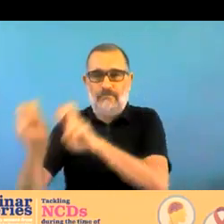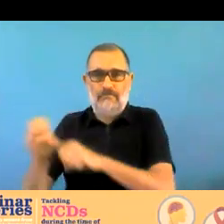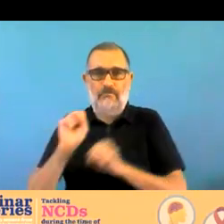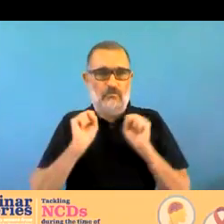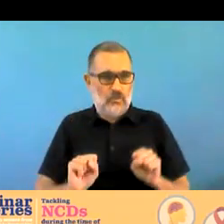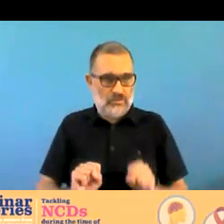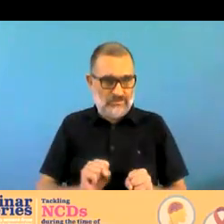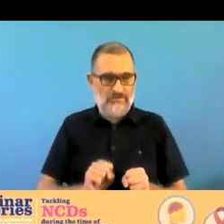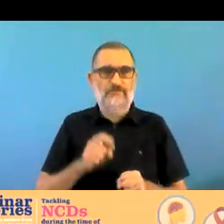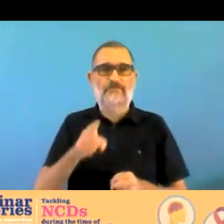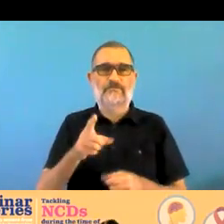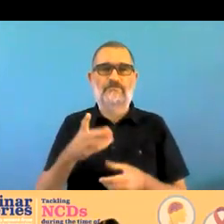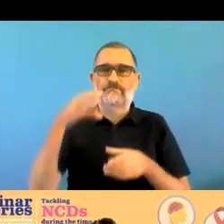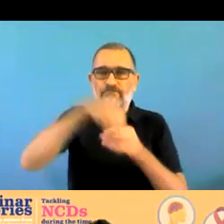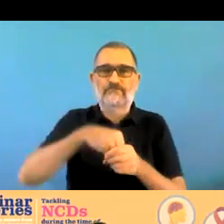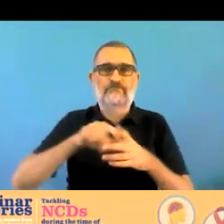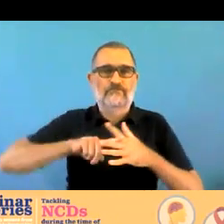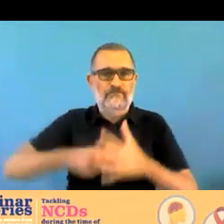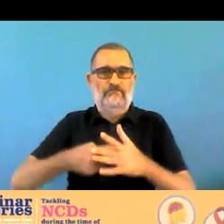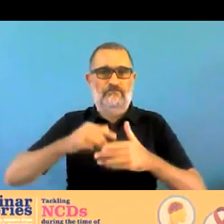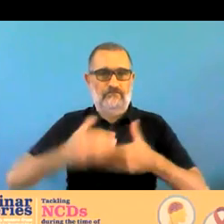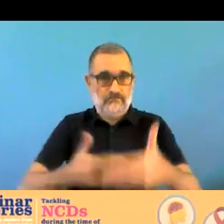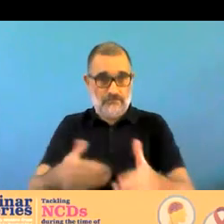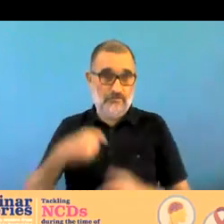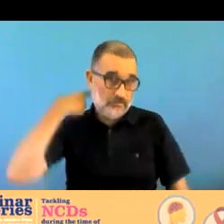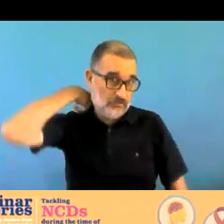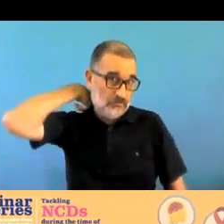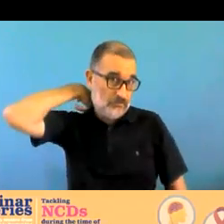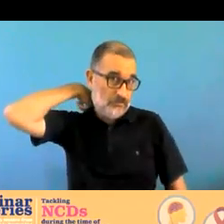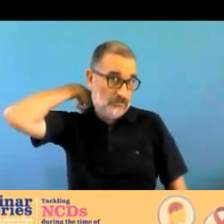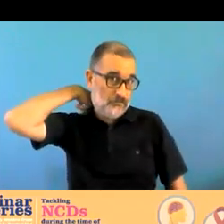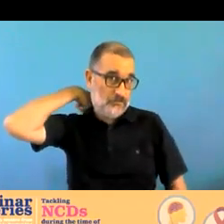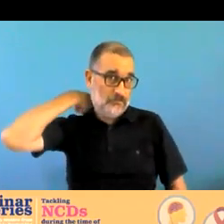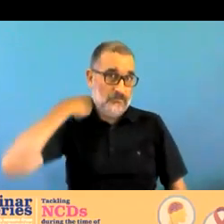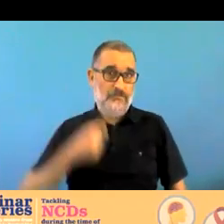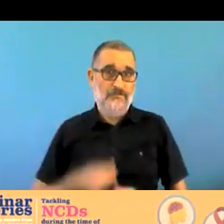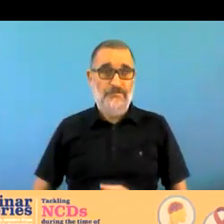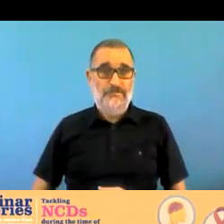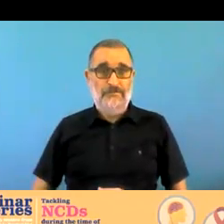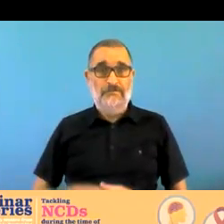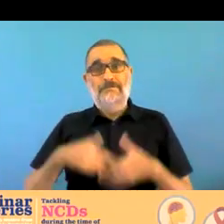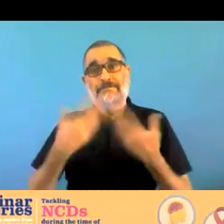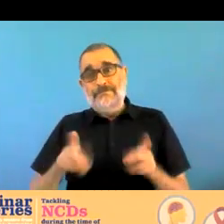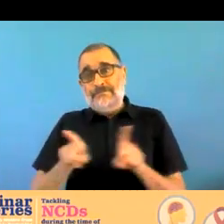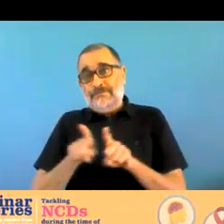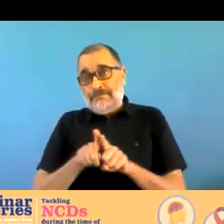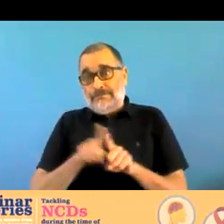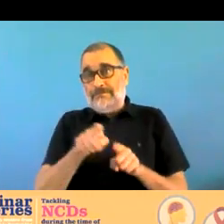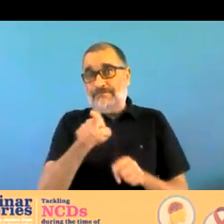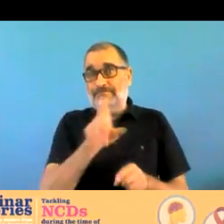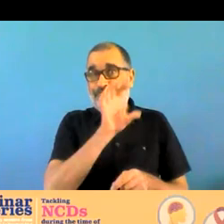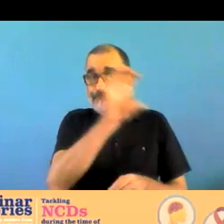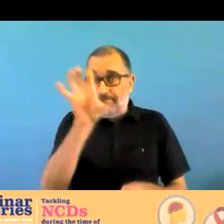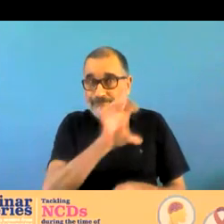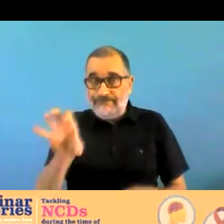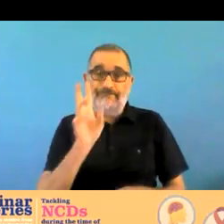and whether these measurements were made of the whole of society or of specific groups for example vulnerable groups about which we were just